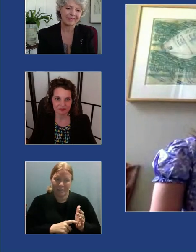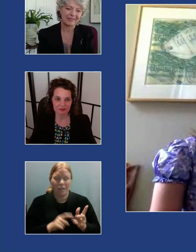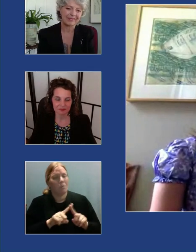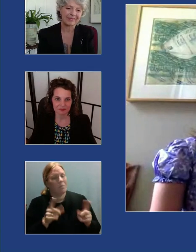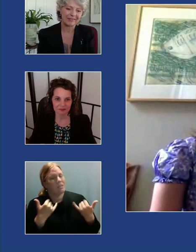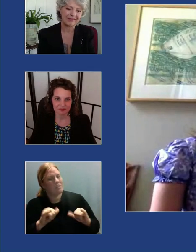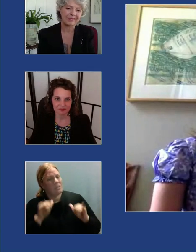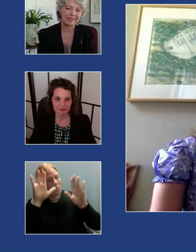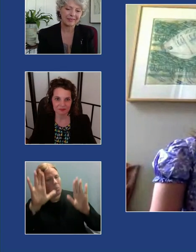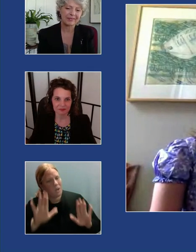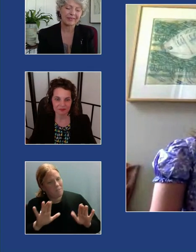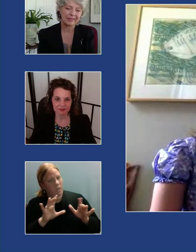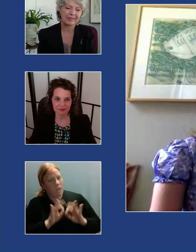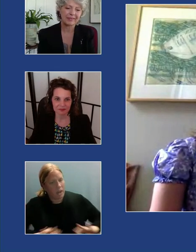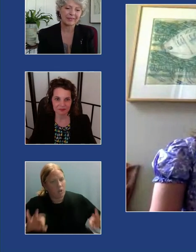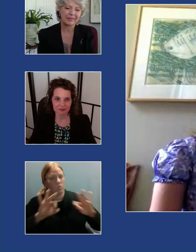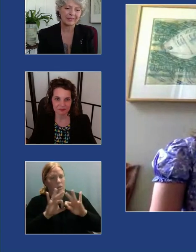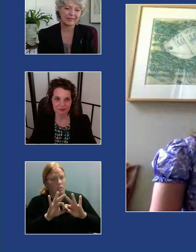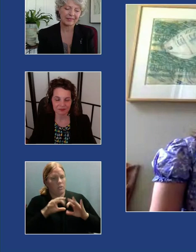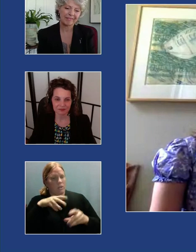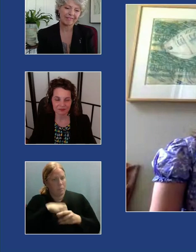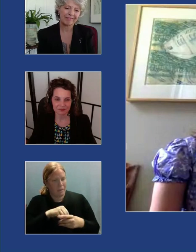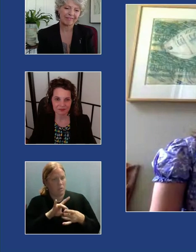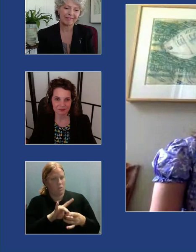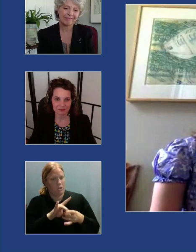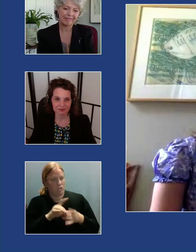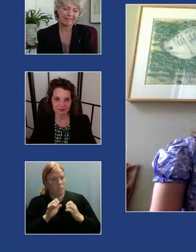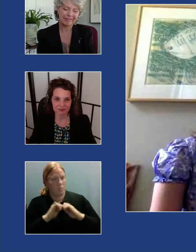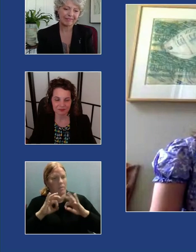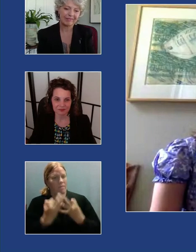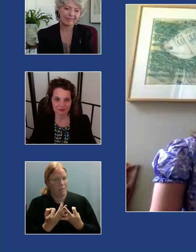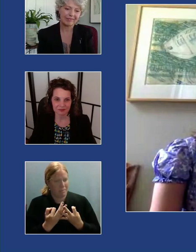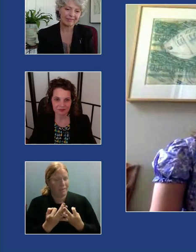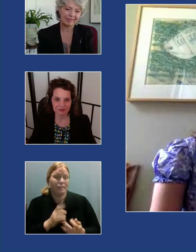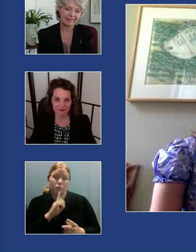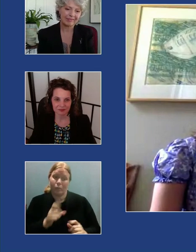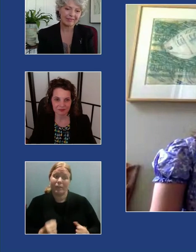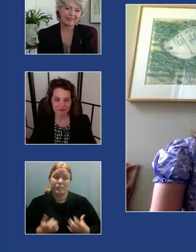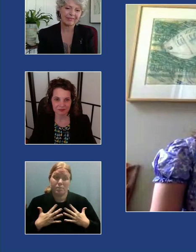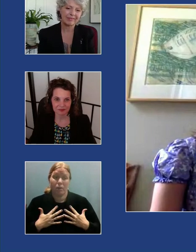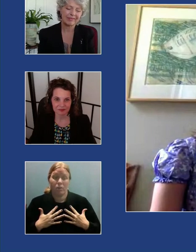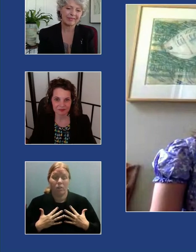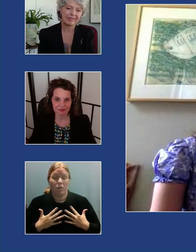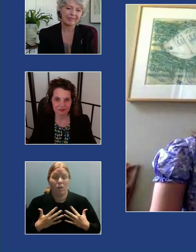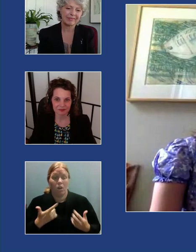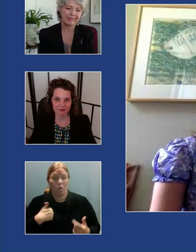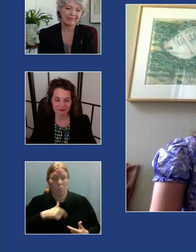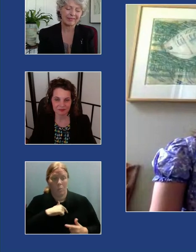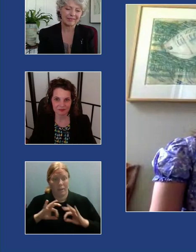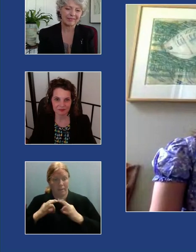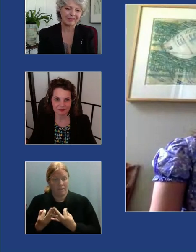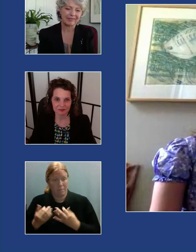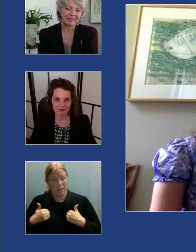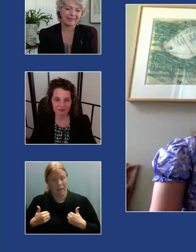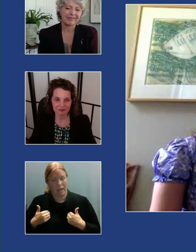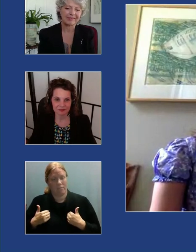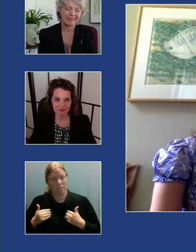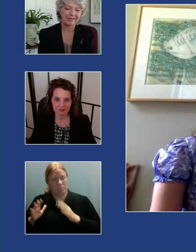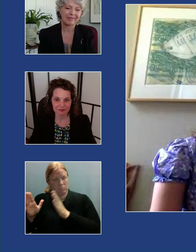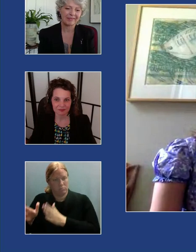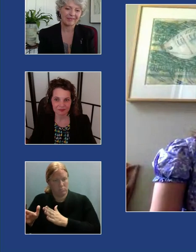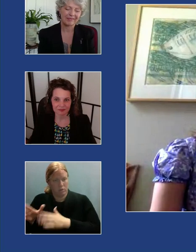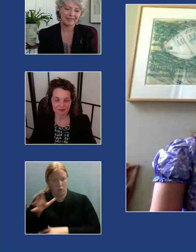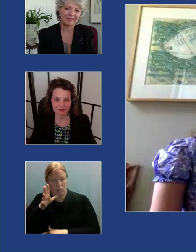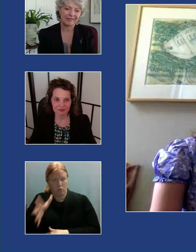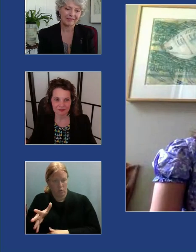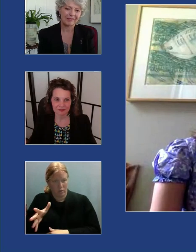critical to be in relationship um has been really inspiring we have in our own family on one side of the family our grandmother